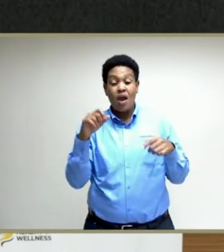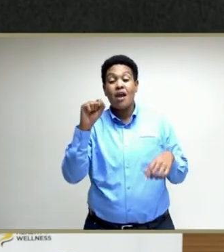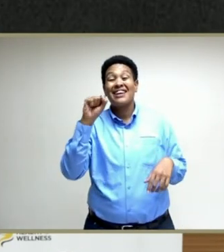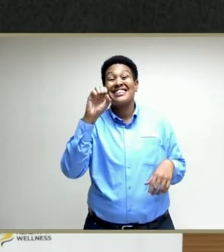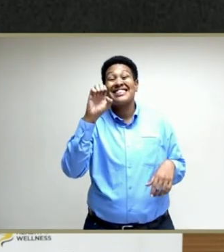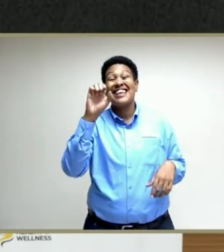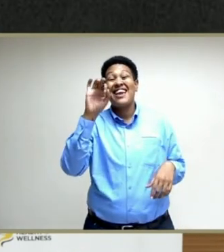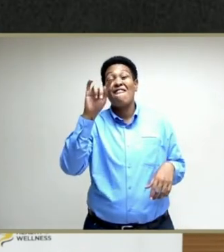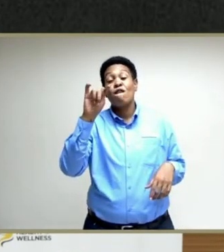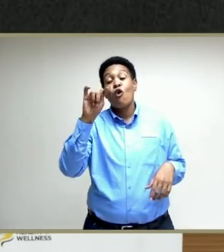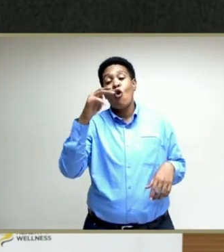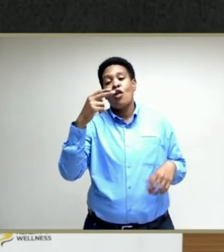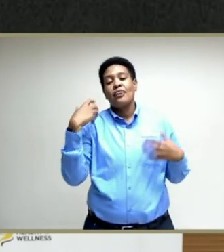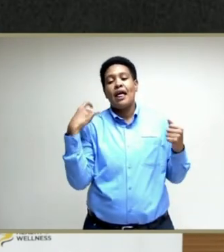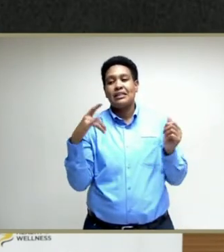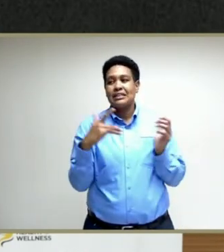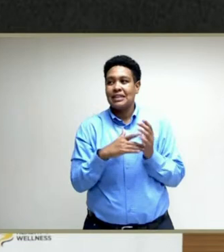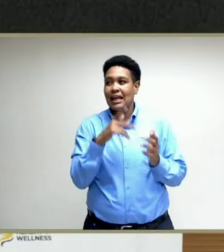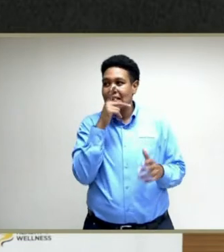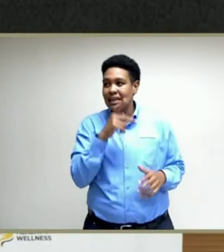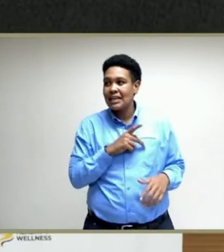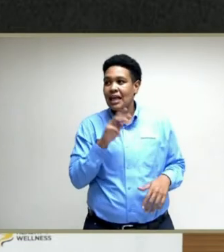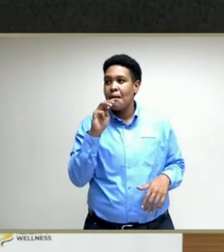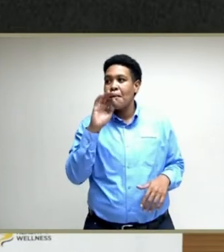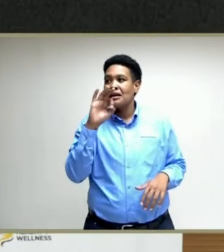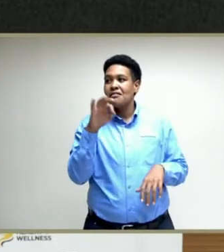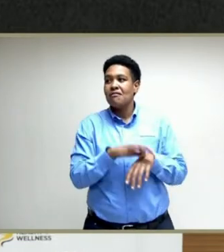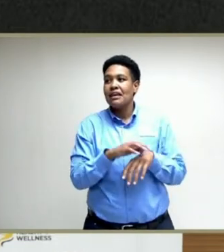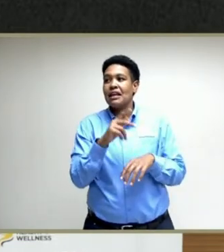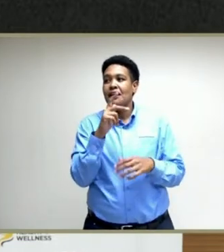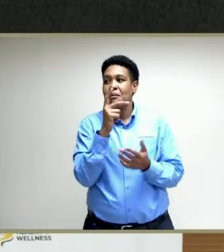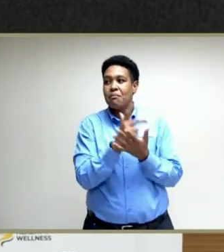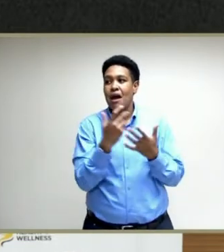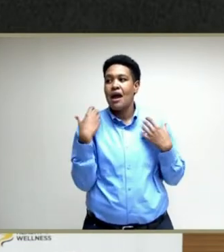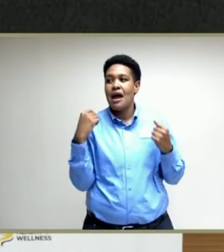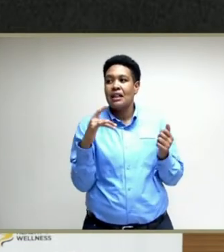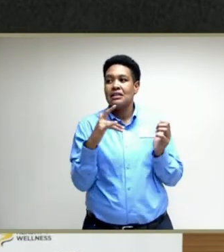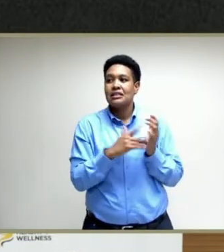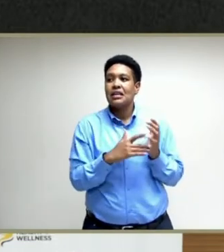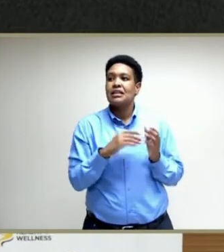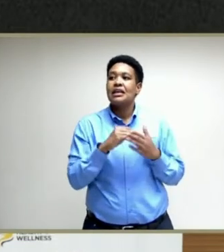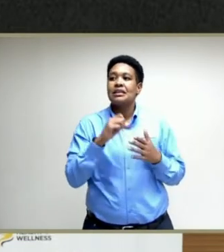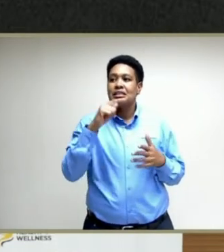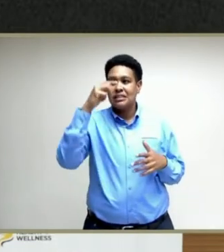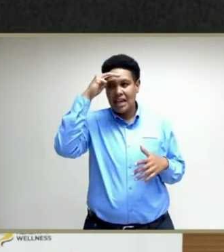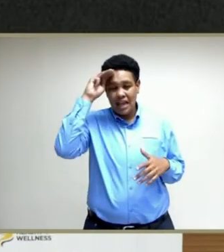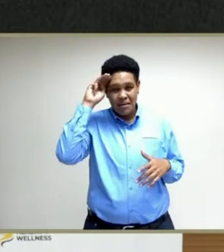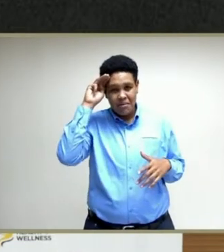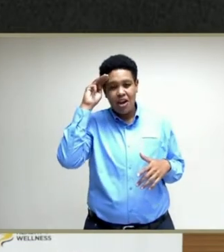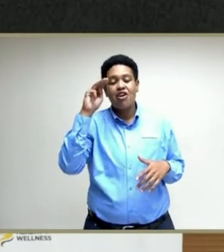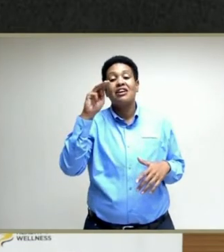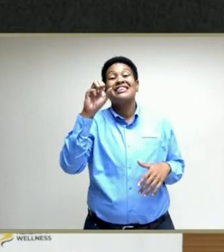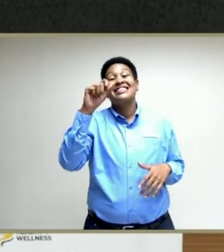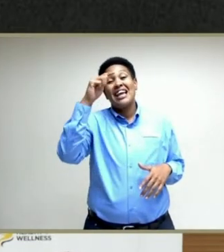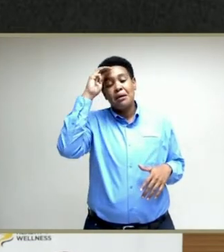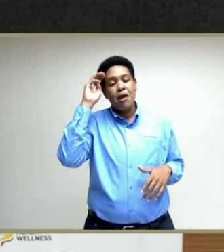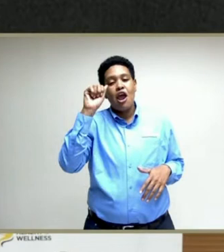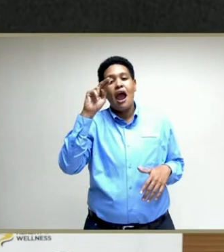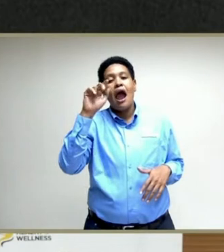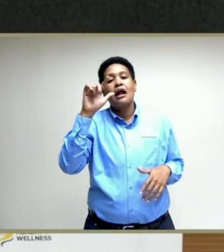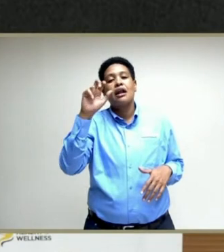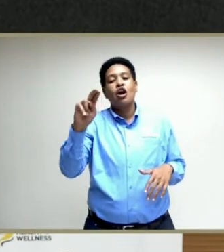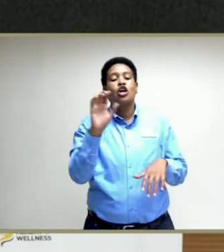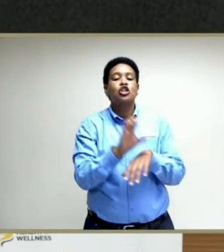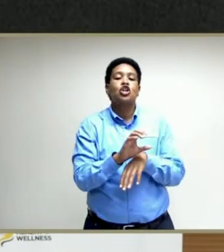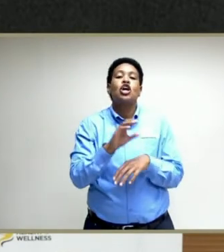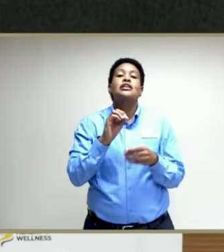In the KC, Maxfield Park Health Center. In St. Mary, the St. Mary Anglican Church. In Portland,